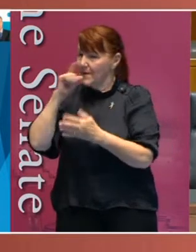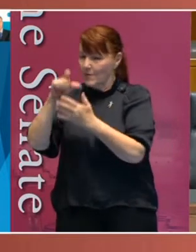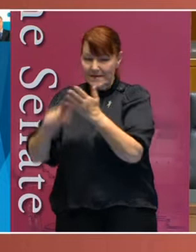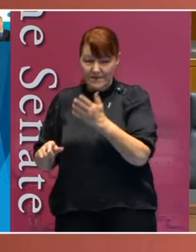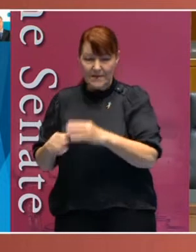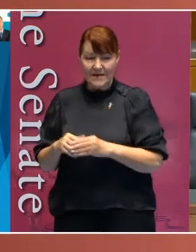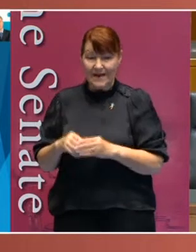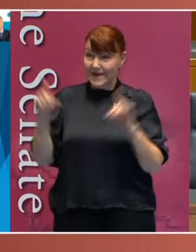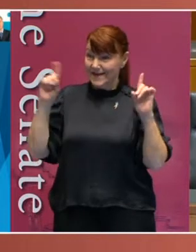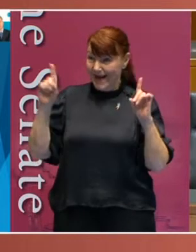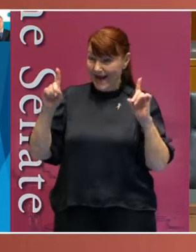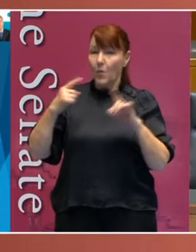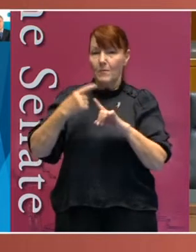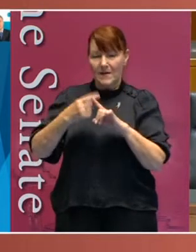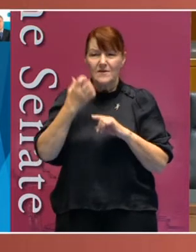in the future.